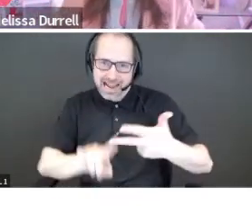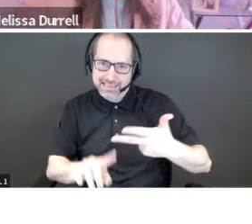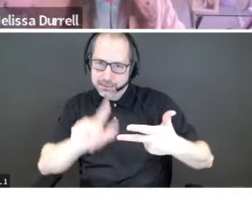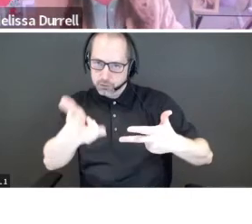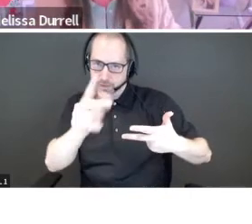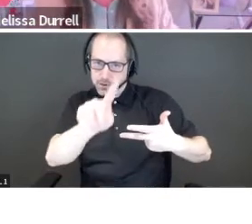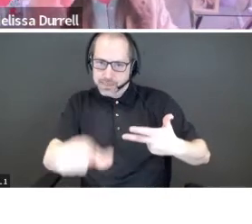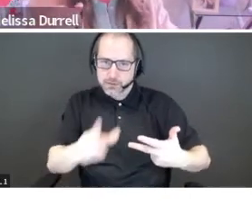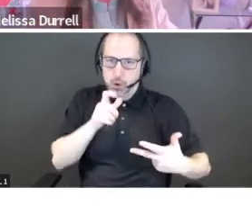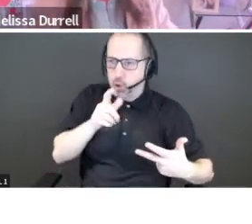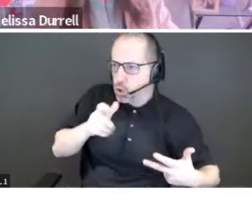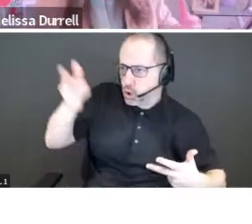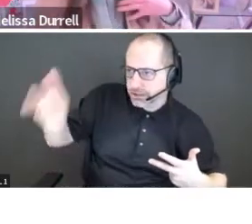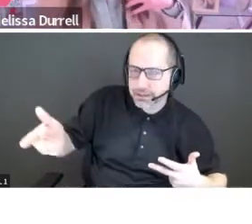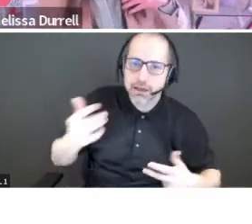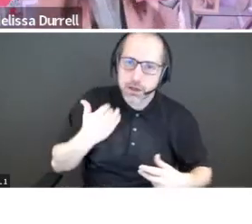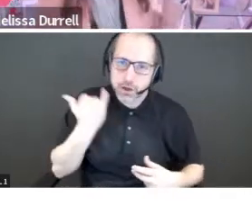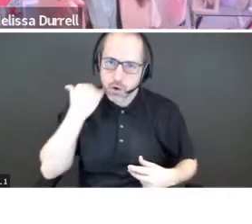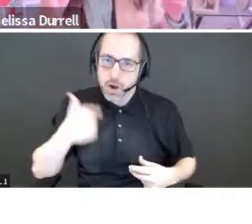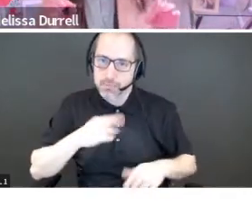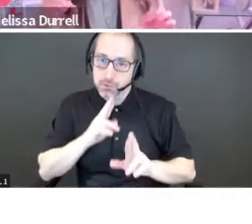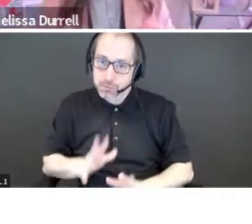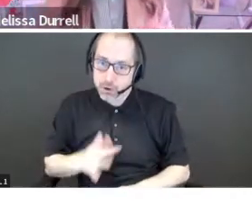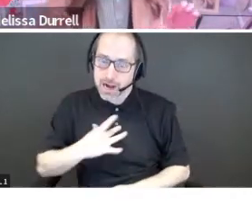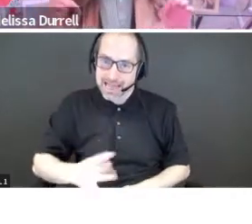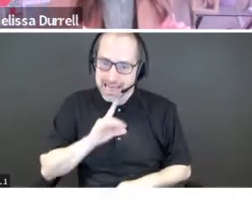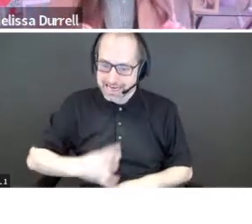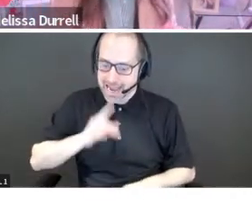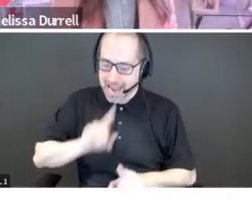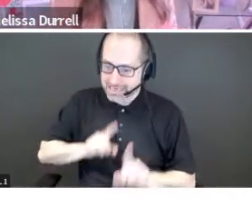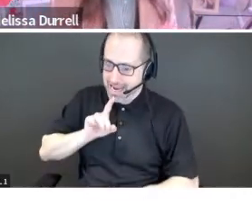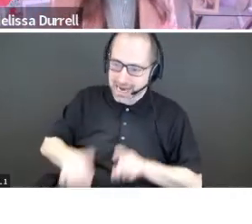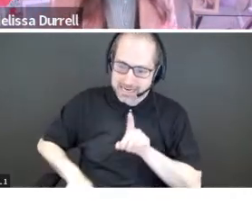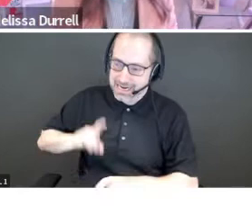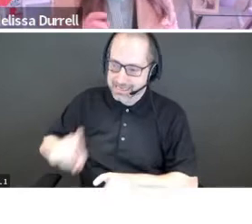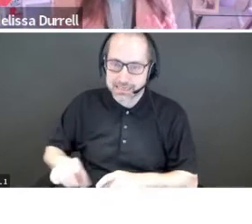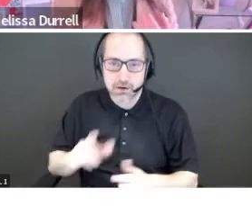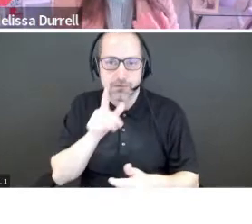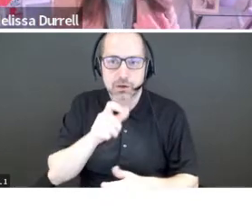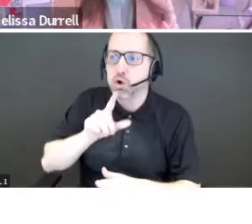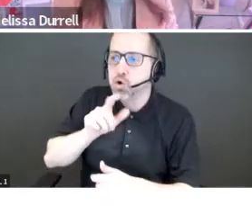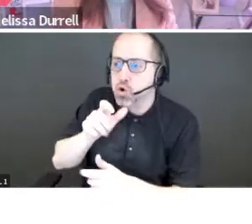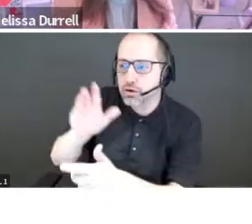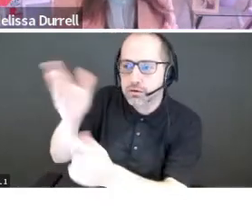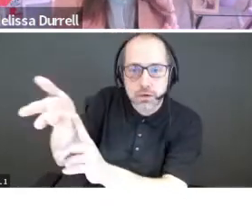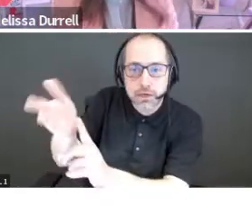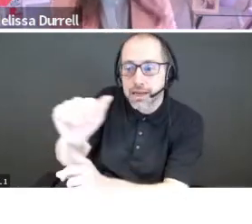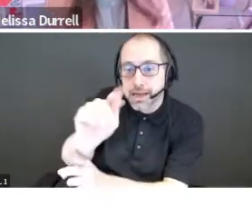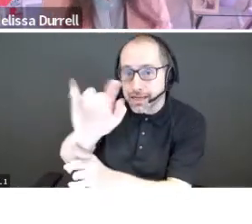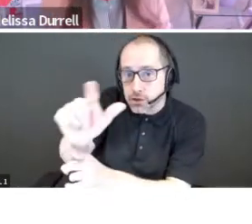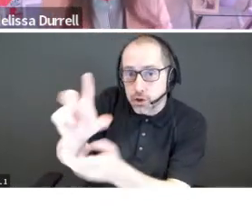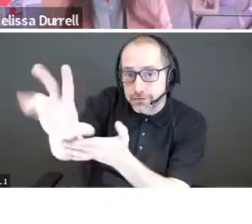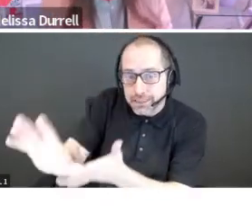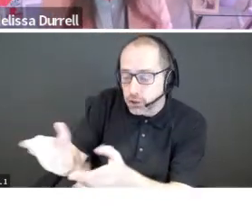former reporter. I like to ask a lot of questions. You'll see a theme here. No, but write these down. Who are you pitching to? So is it angel investors? Is it venture